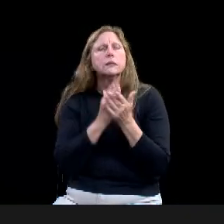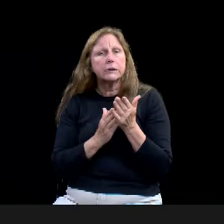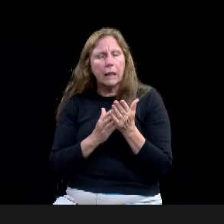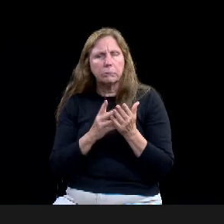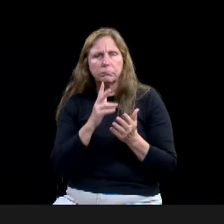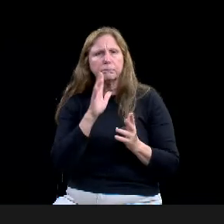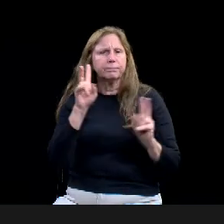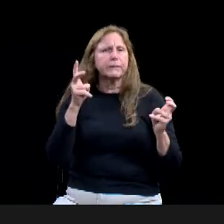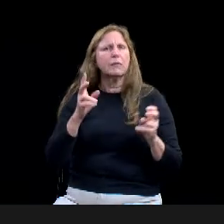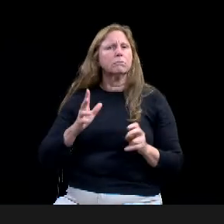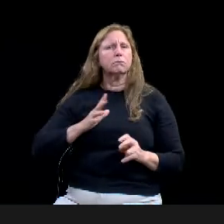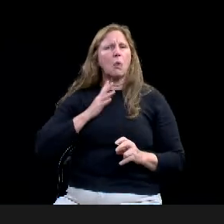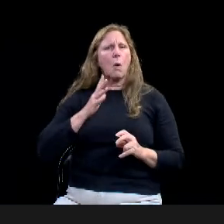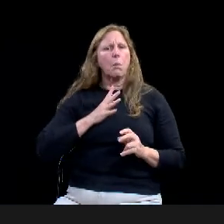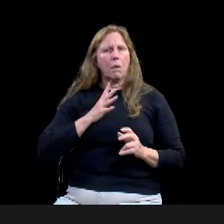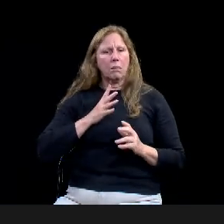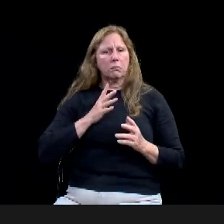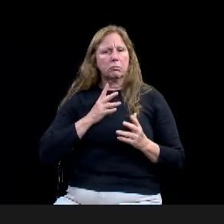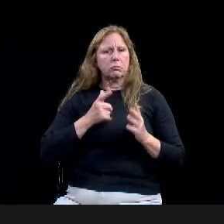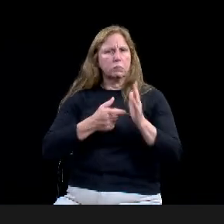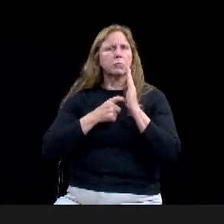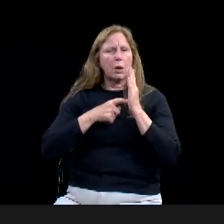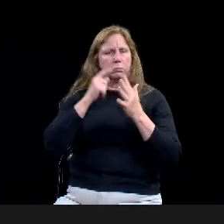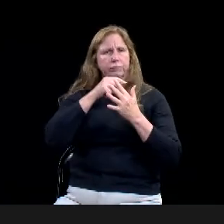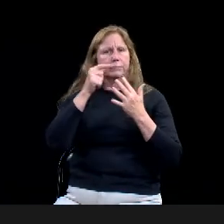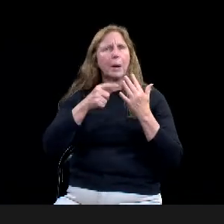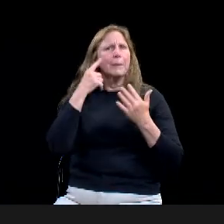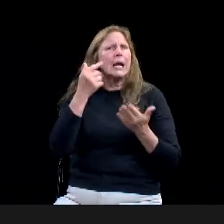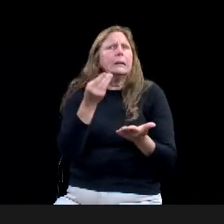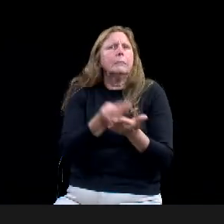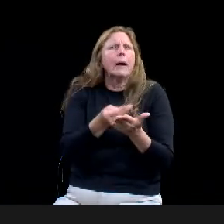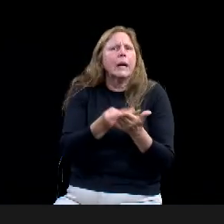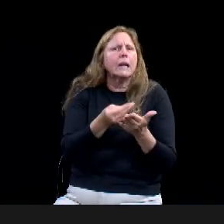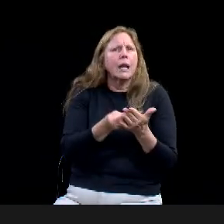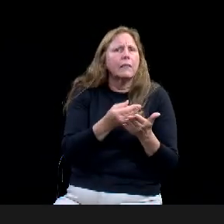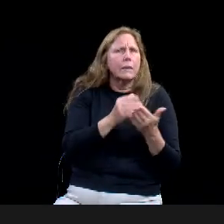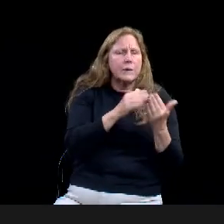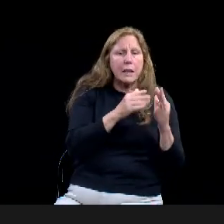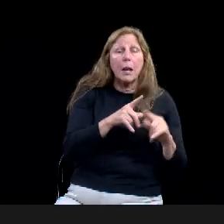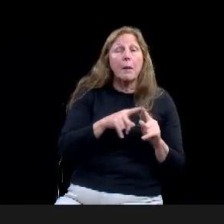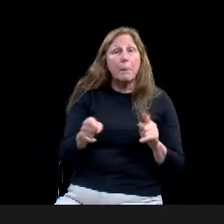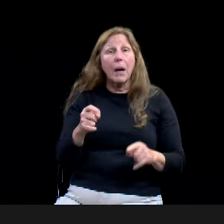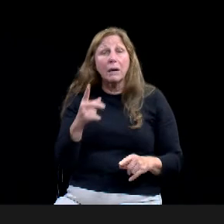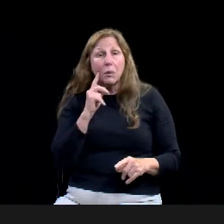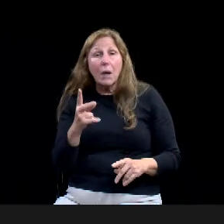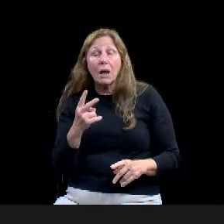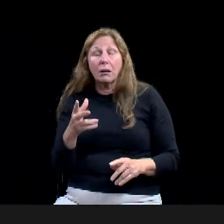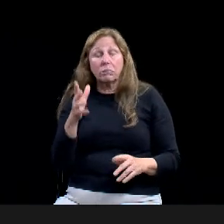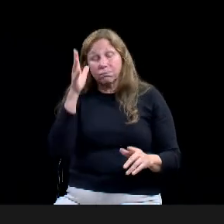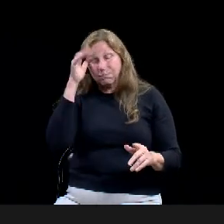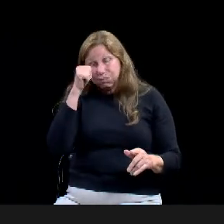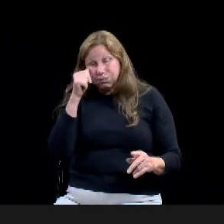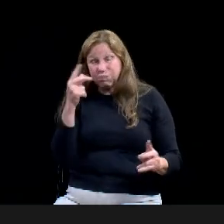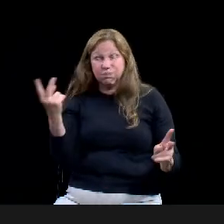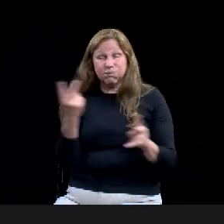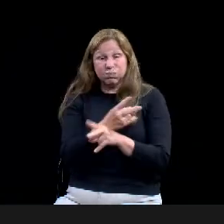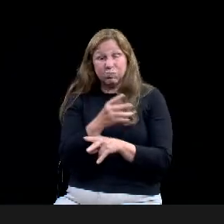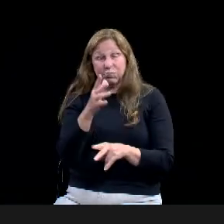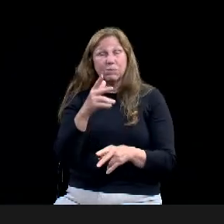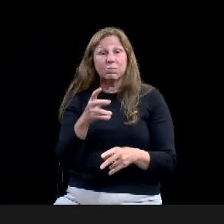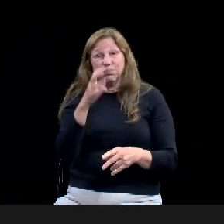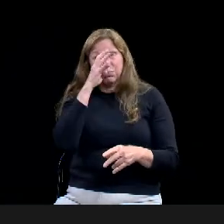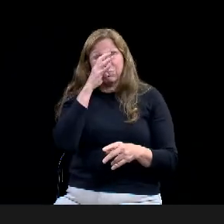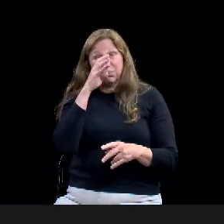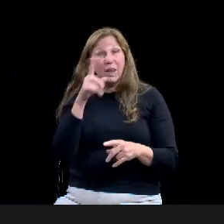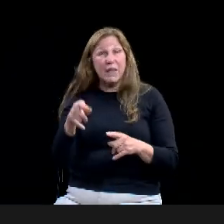can get over. Wonderful. And, and in that same spirit, I think it would be great that after we go through year one, that